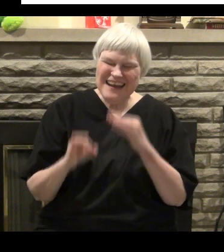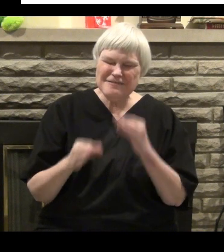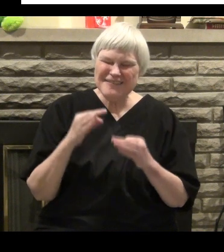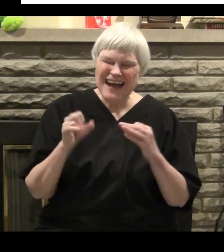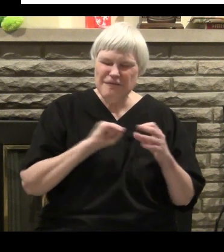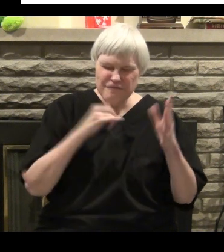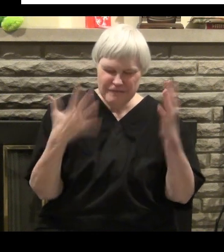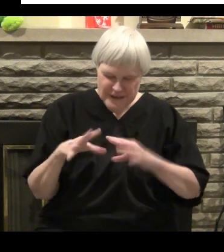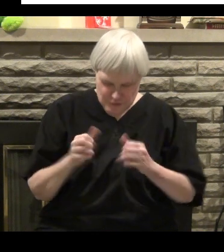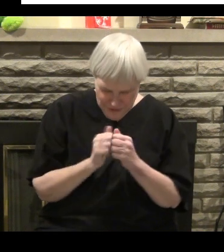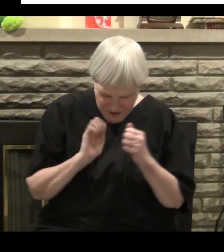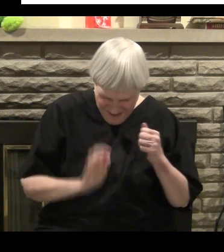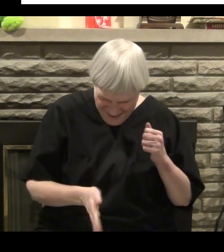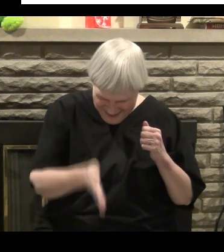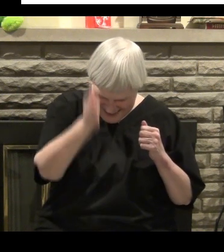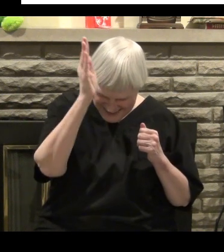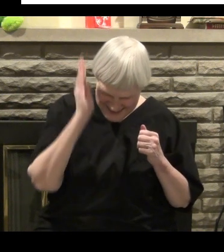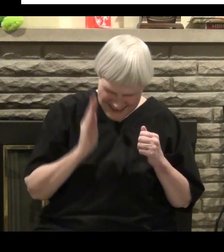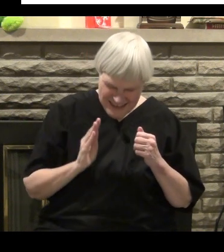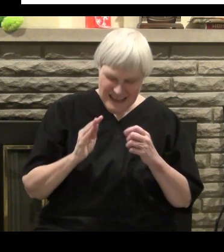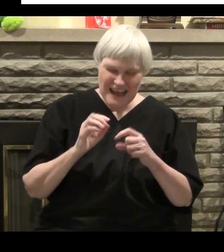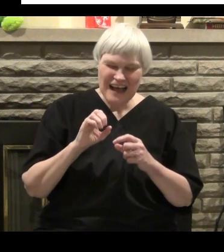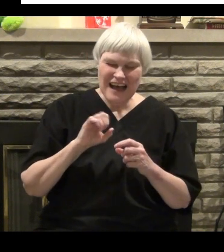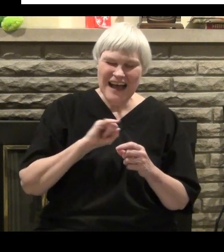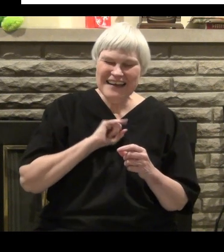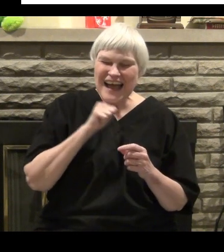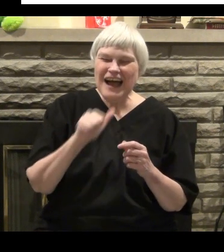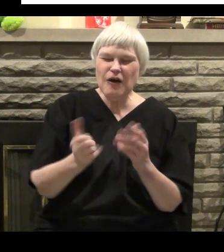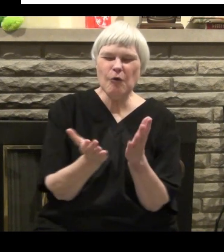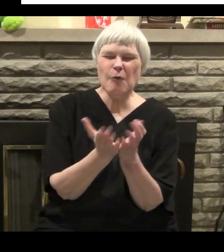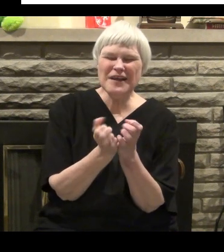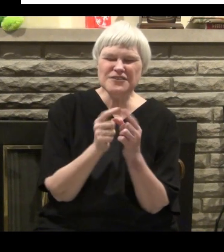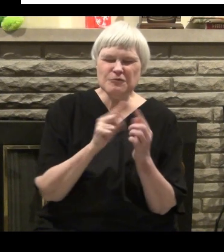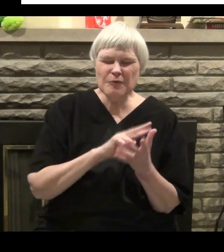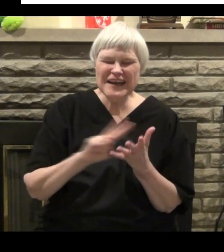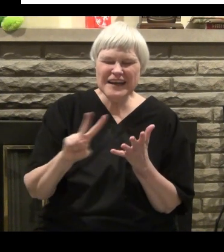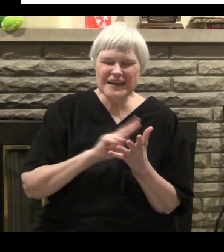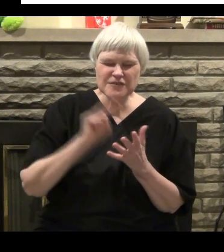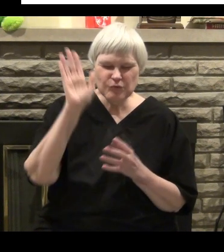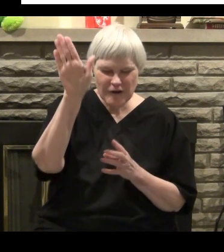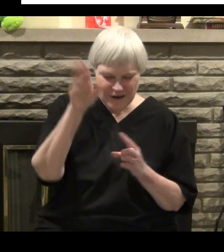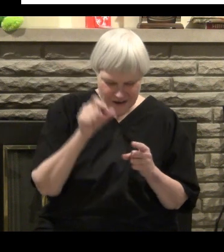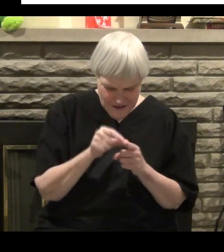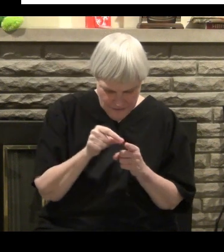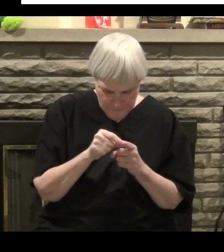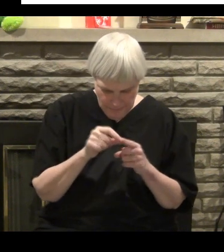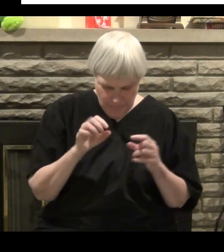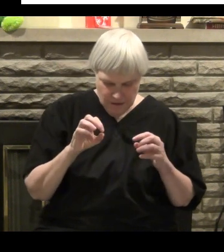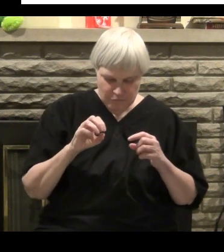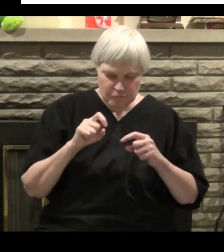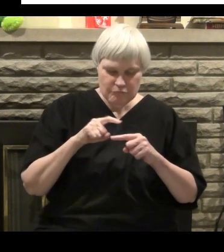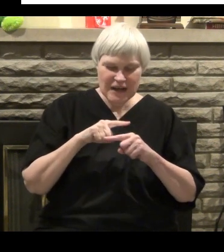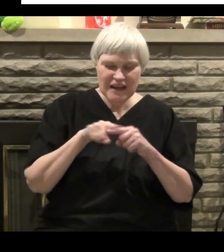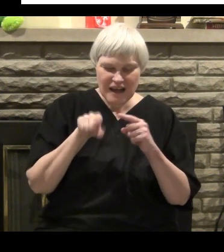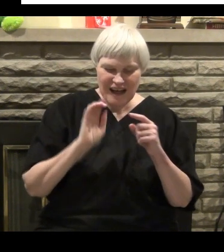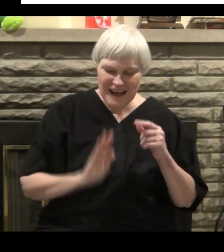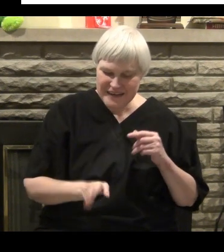If I'm done with God, why would I even care about reading His Word any longer? The more I read it, the more doomed I am.